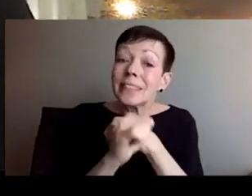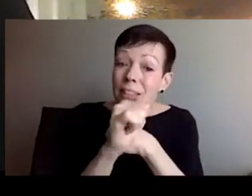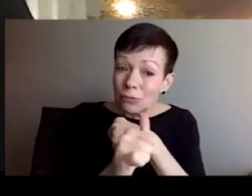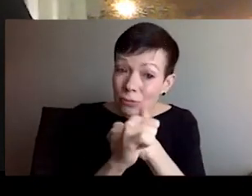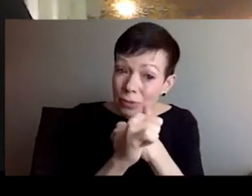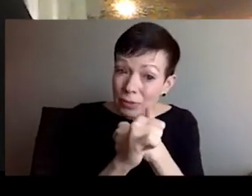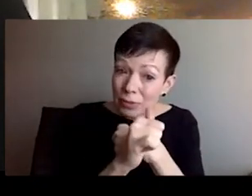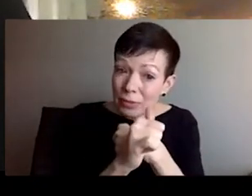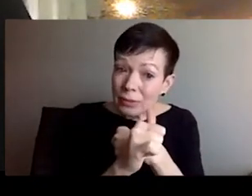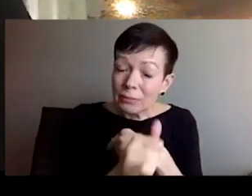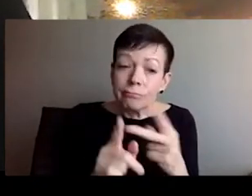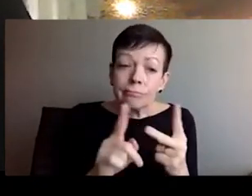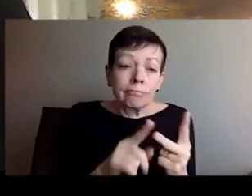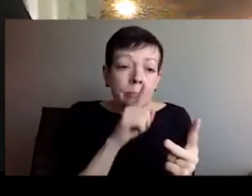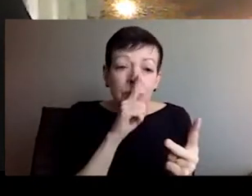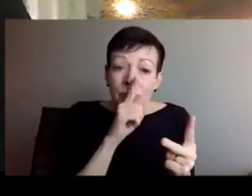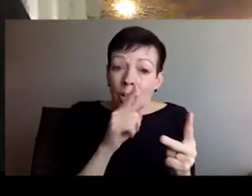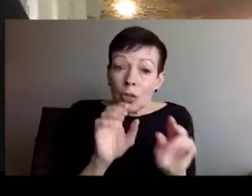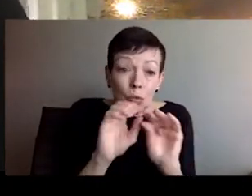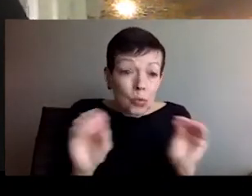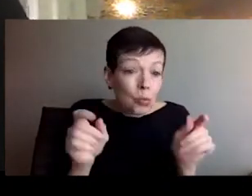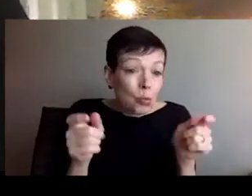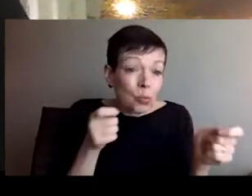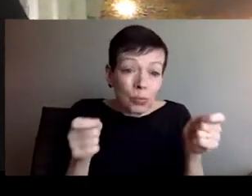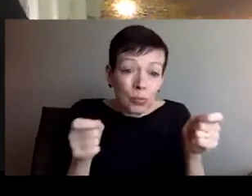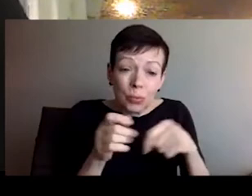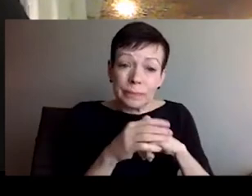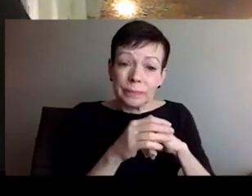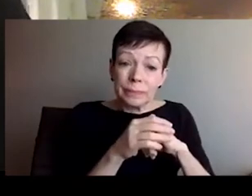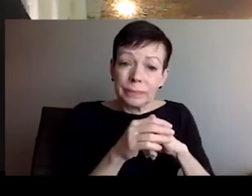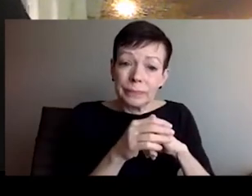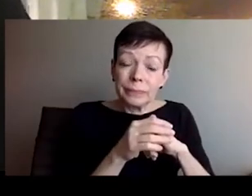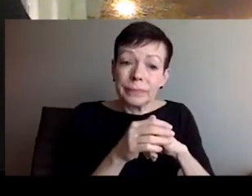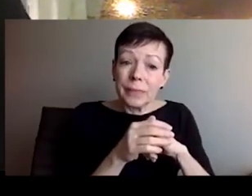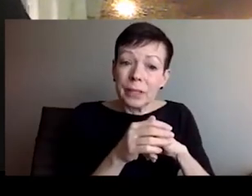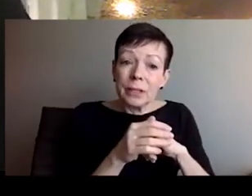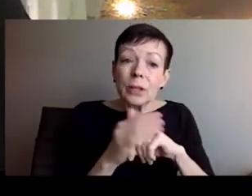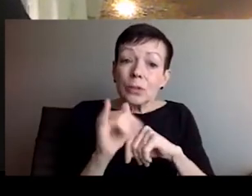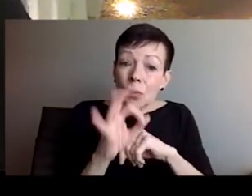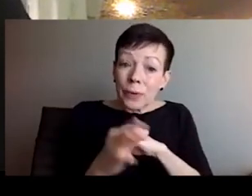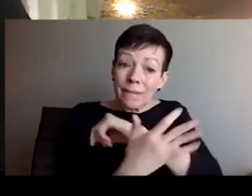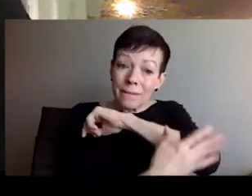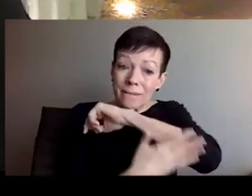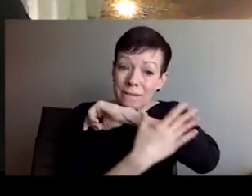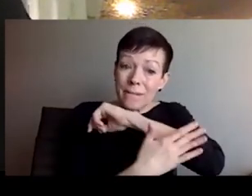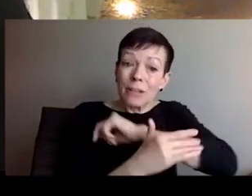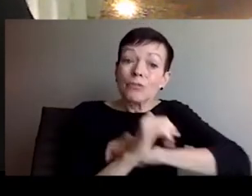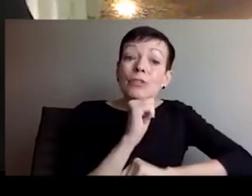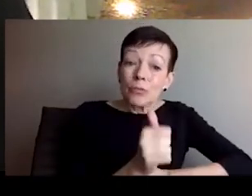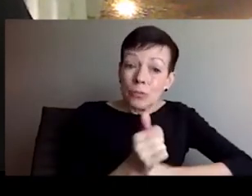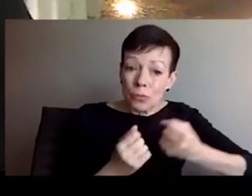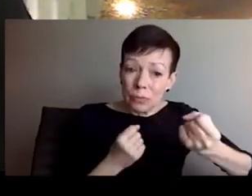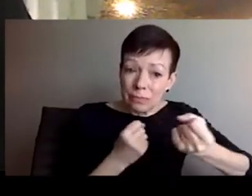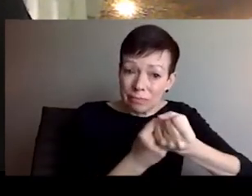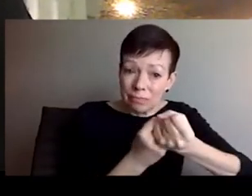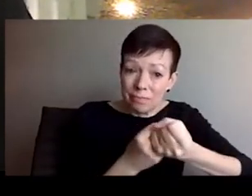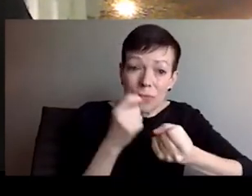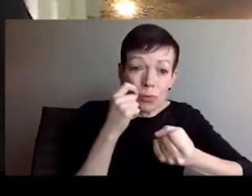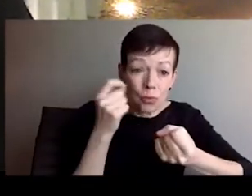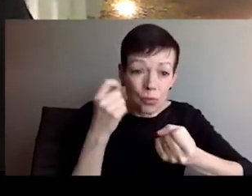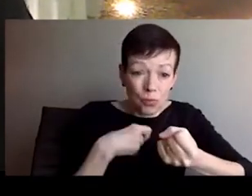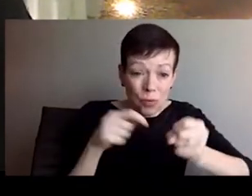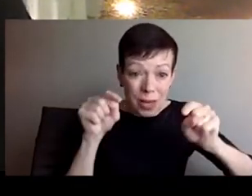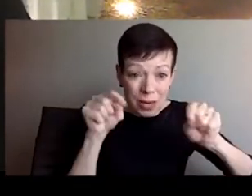Putin and Russian government, they are thinking in the epistemology of some sort of historical